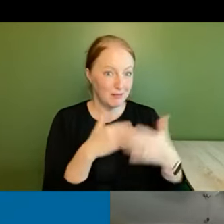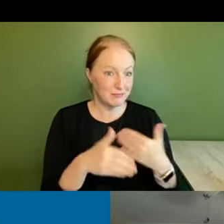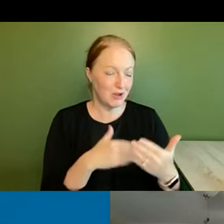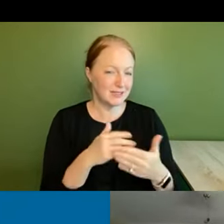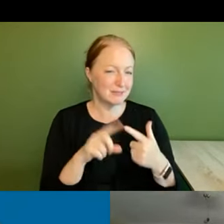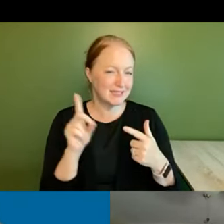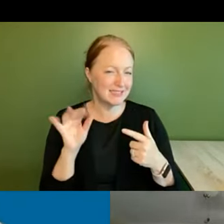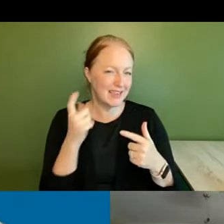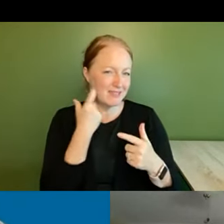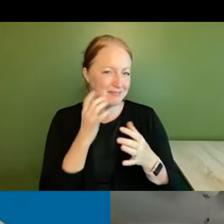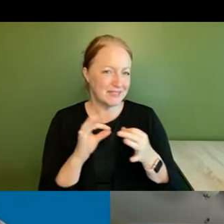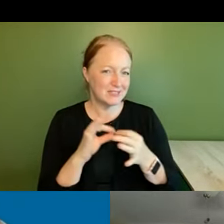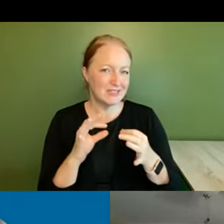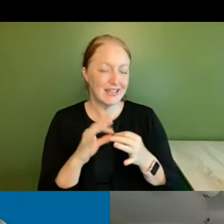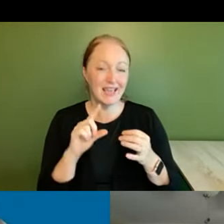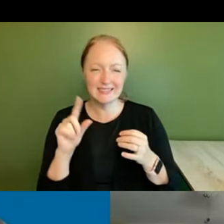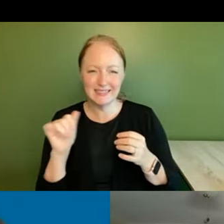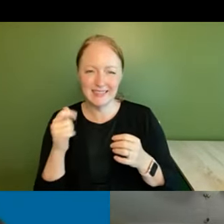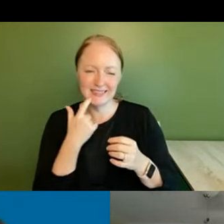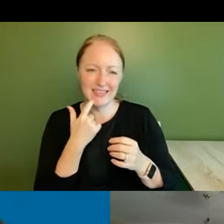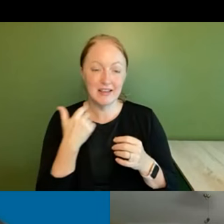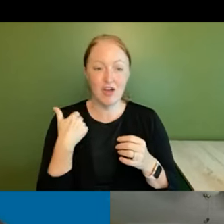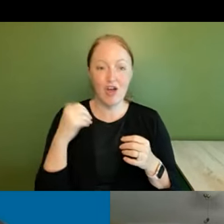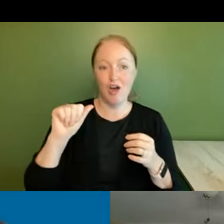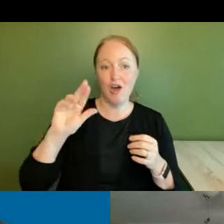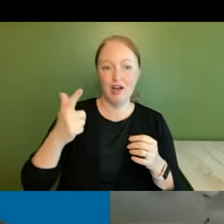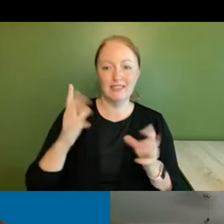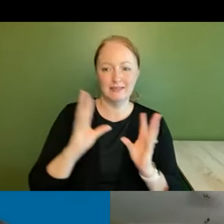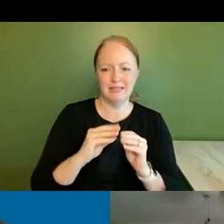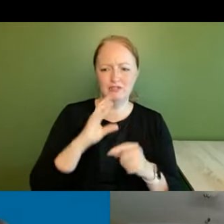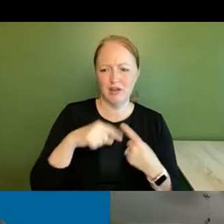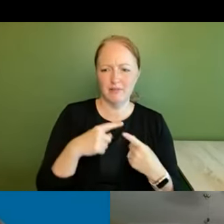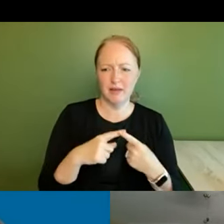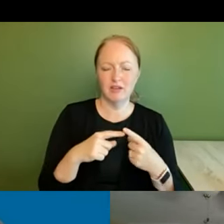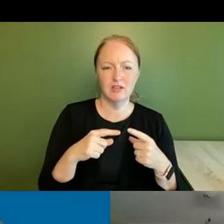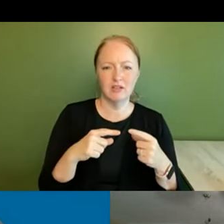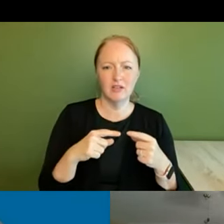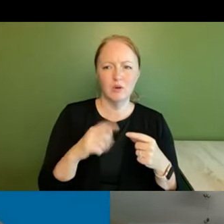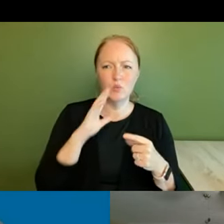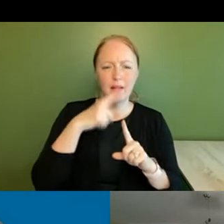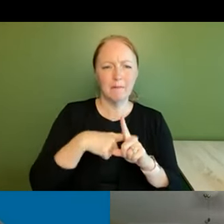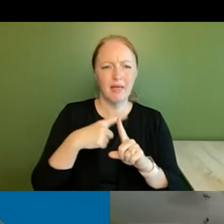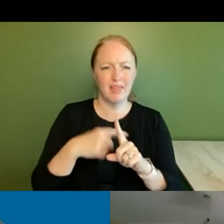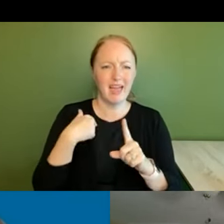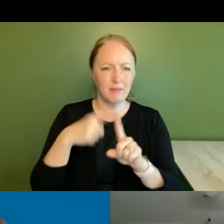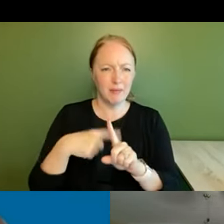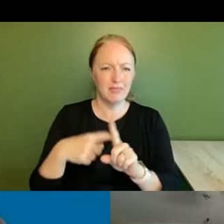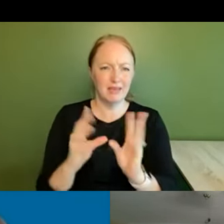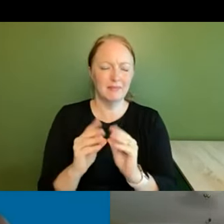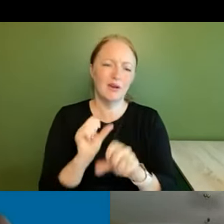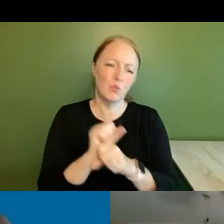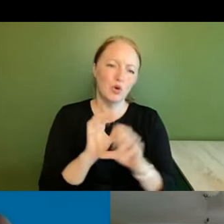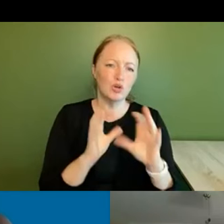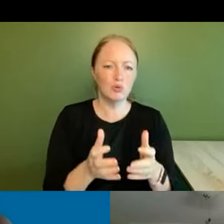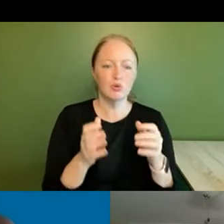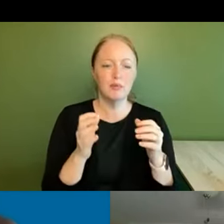as david mentioned and zia in august the meeting that they were referring to is there has been a monthly meeting kind of a working group